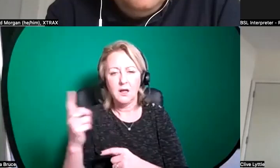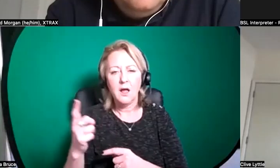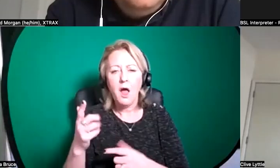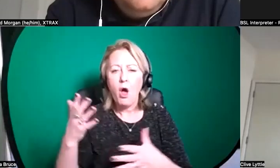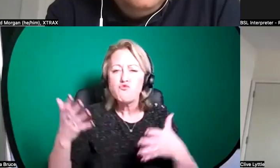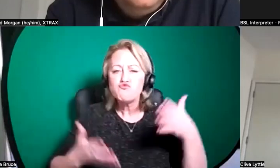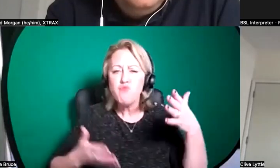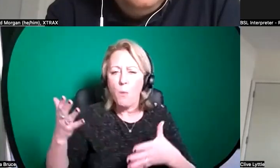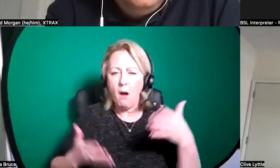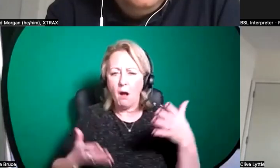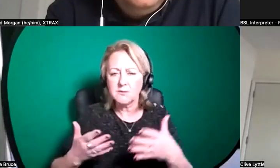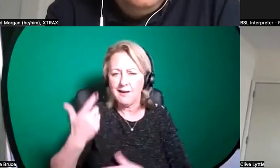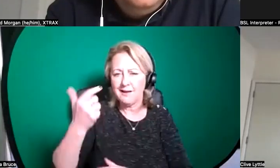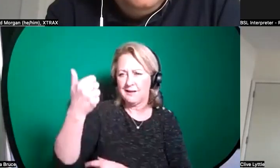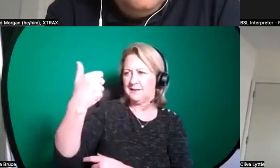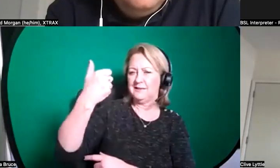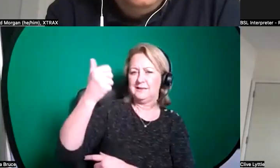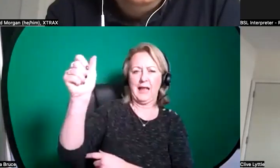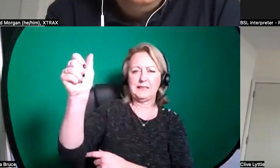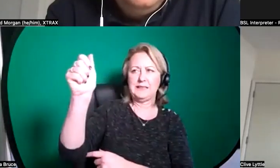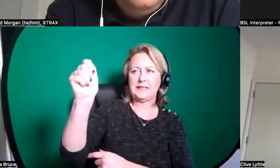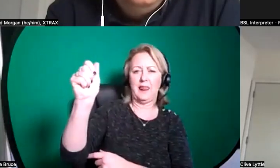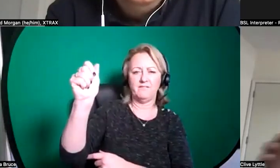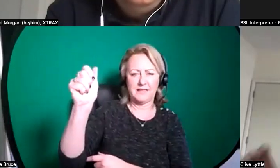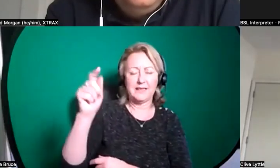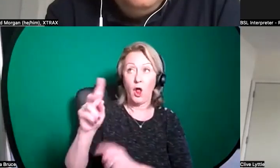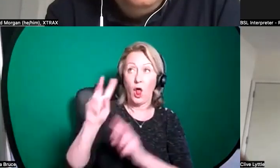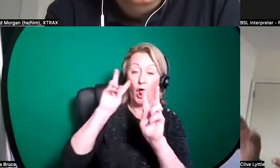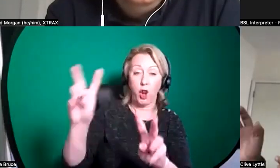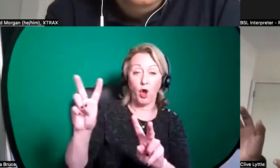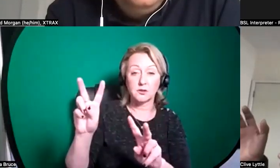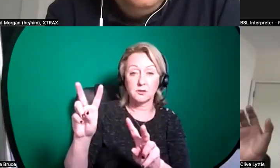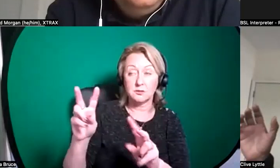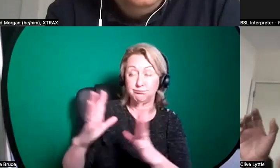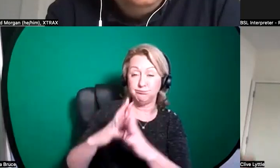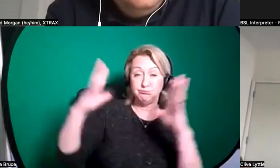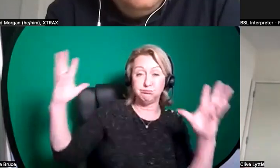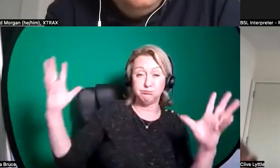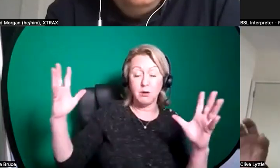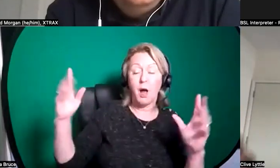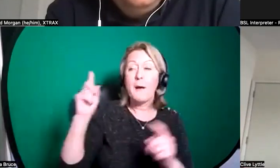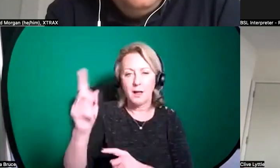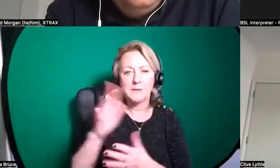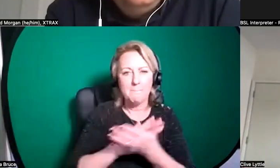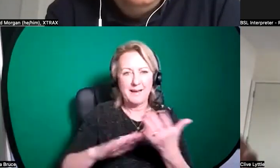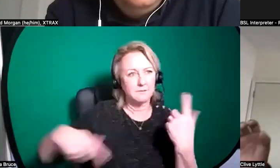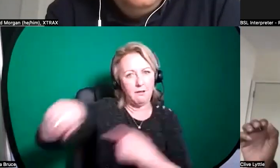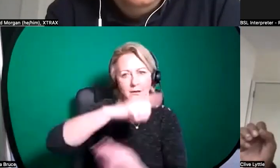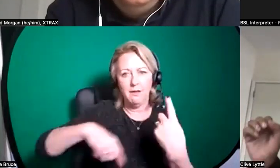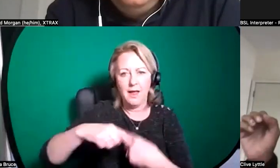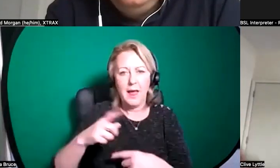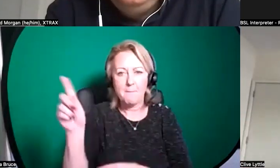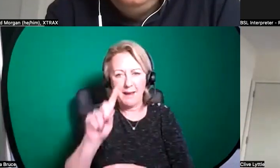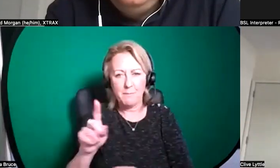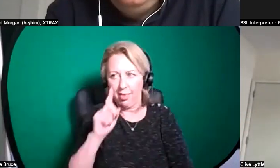as well which again it looks large but um a lot of participants um can have their picture taken and